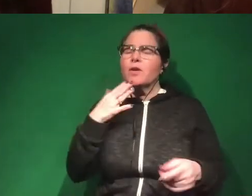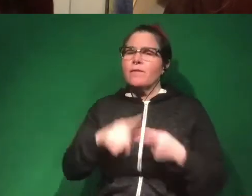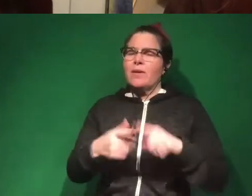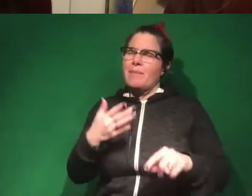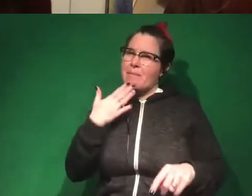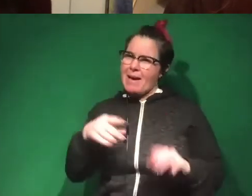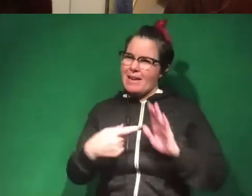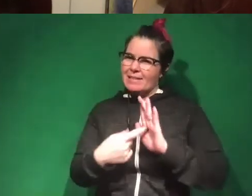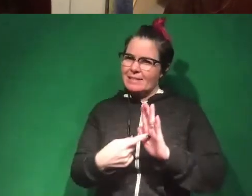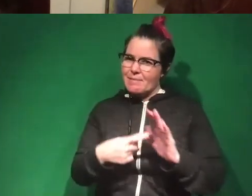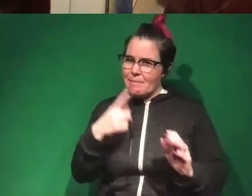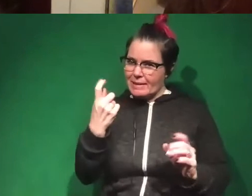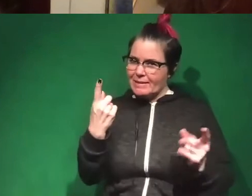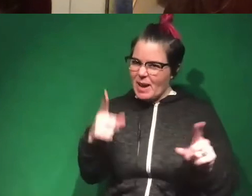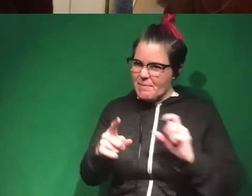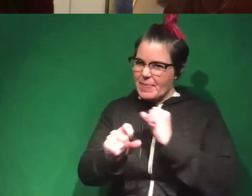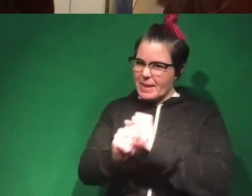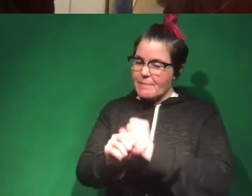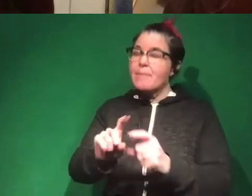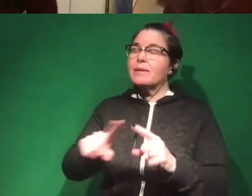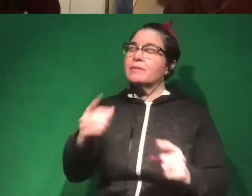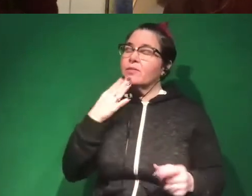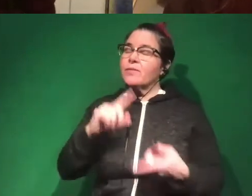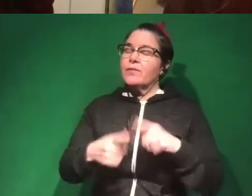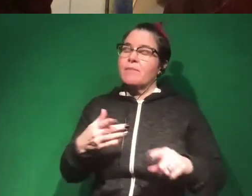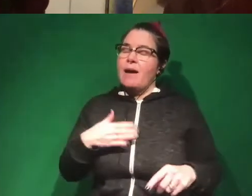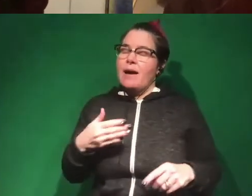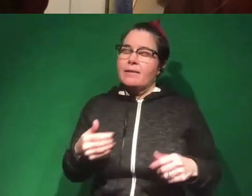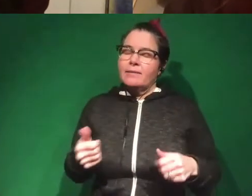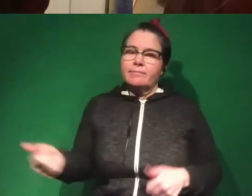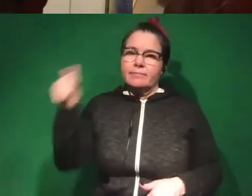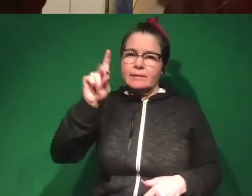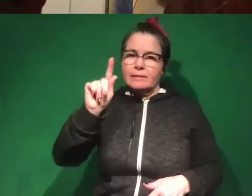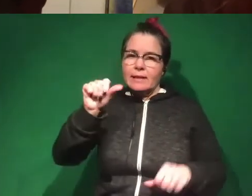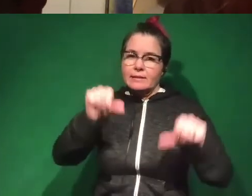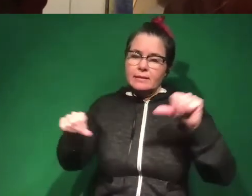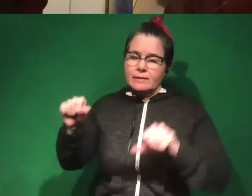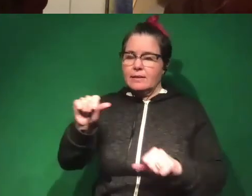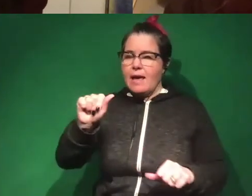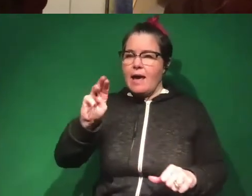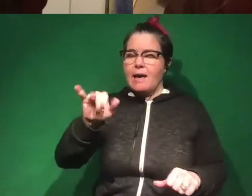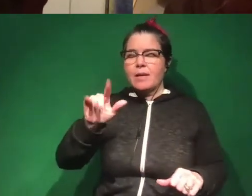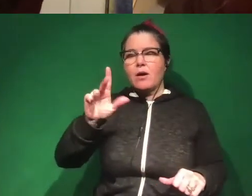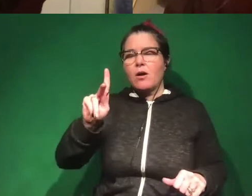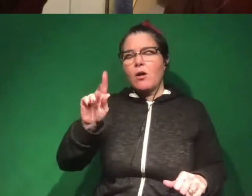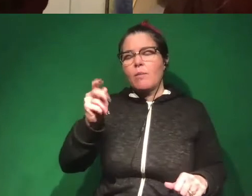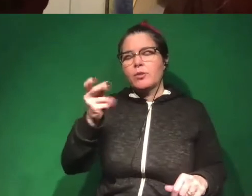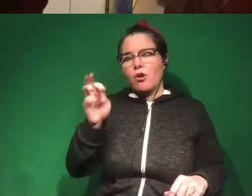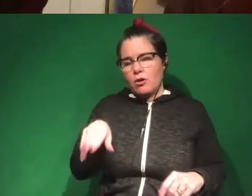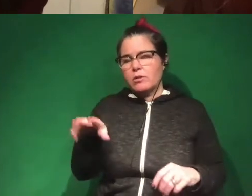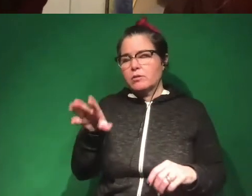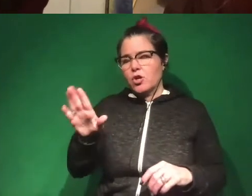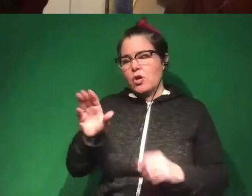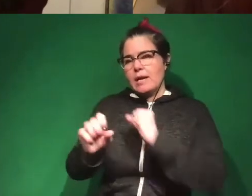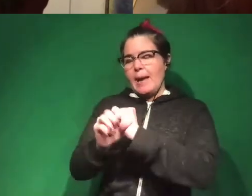bad example given how the campaign turned out, but a very good friend of mine was one of the head data scientists for Amy Klobuchar's campaign. And so he was in Minnesota